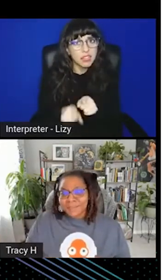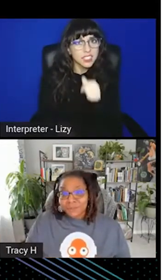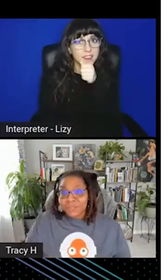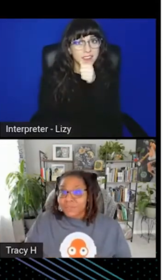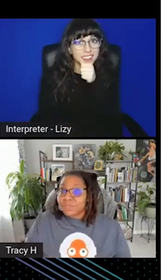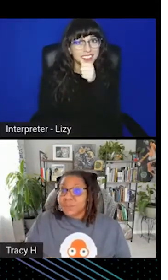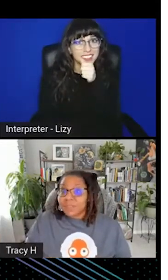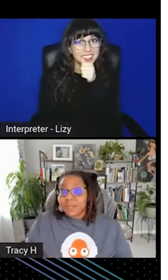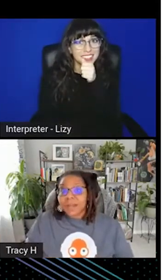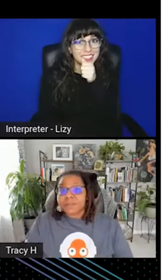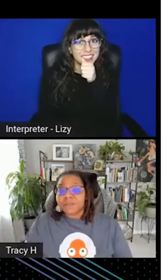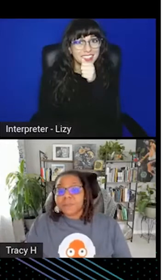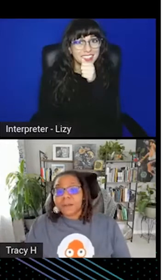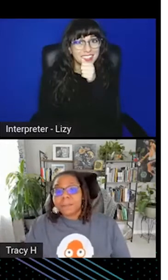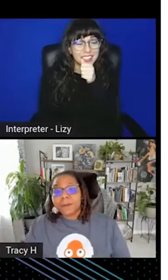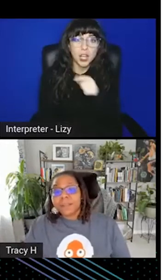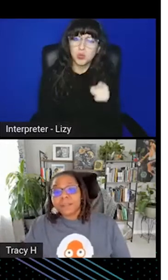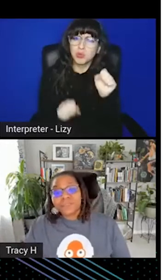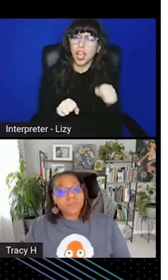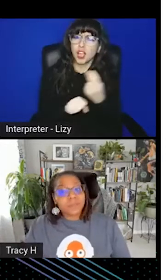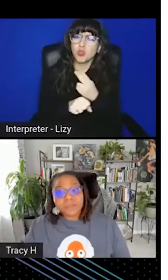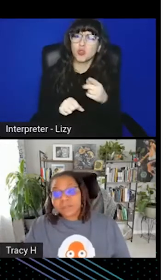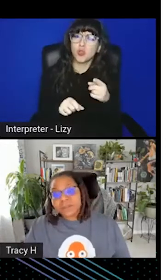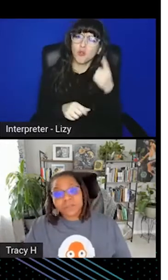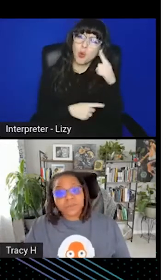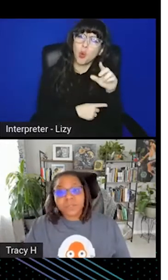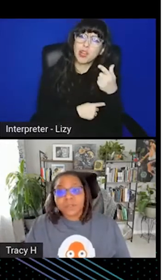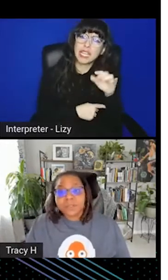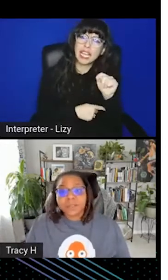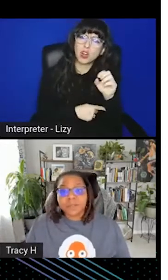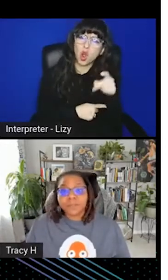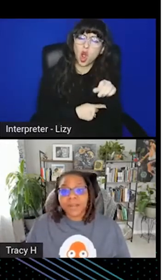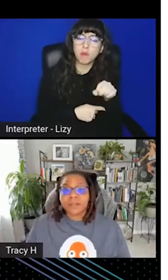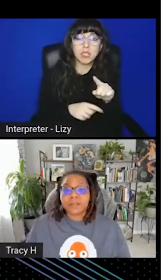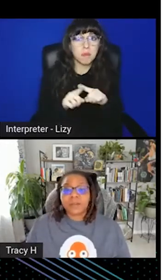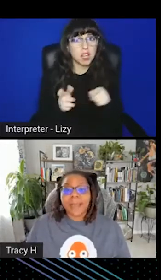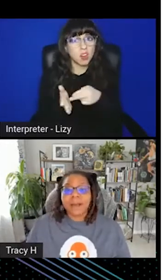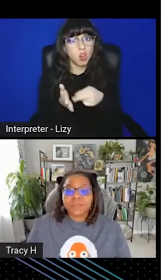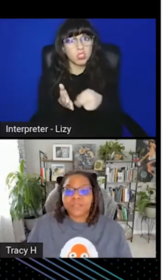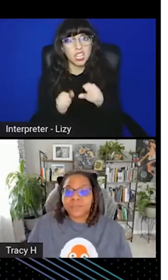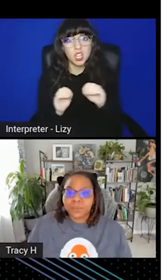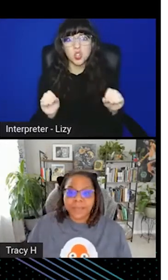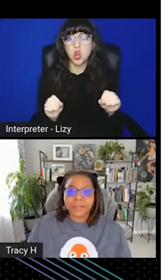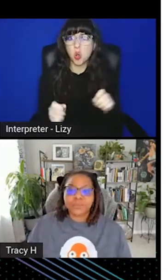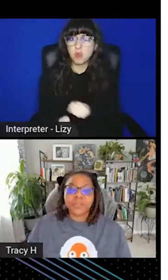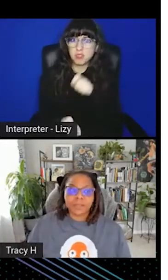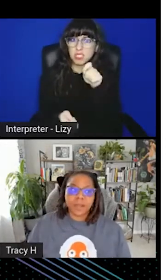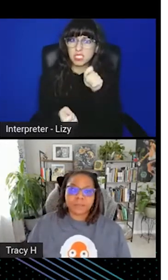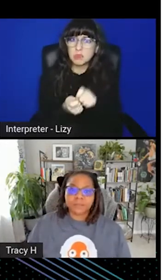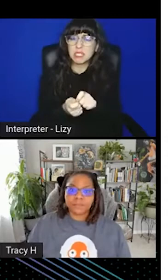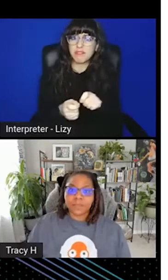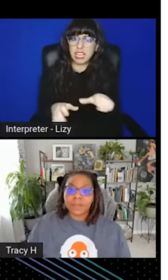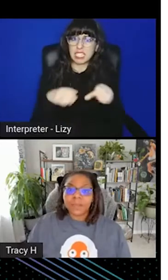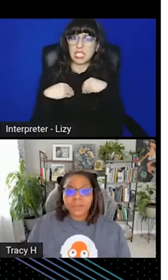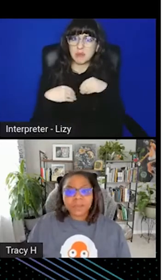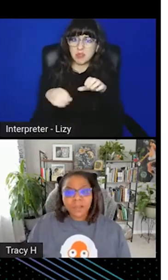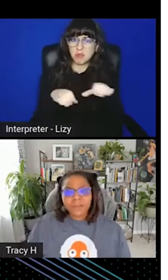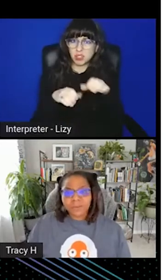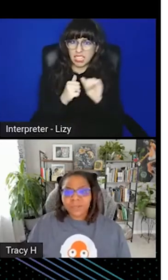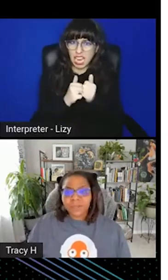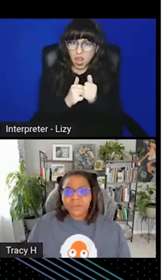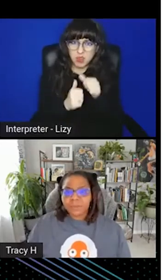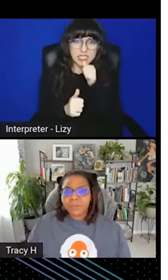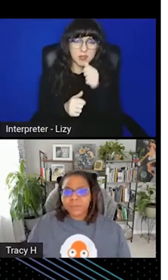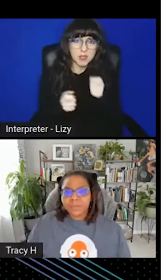yes, you can use them with GitOps. But the truth is, there is no single accepted practice on how secrets are managed with GitOps. And we can all